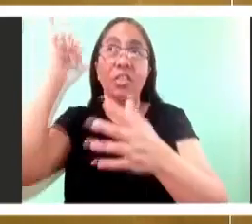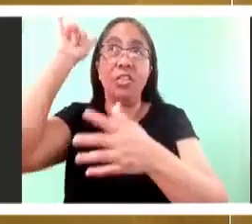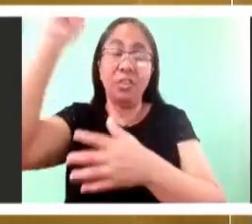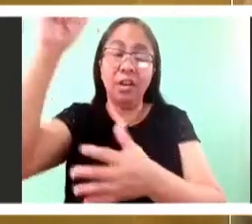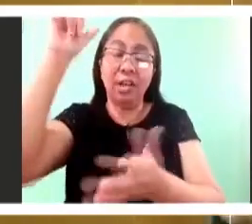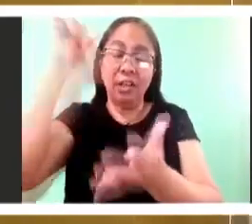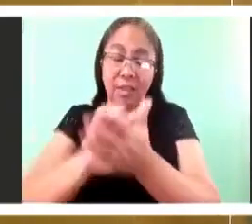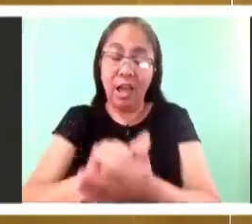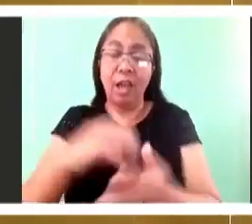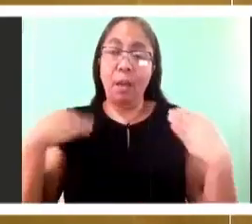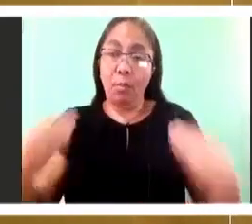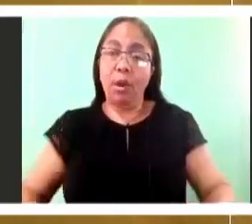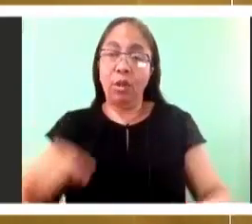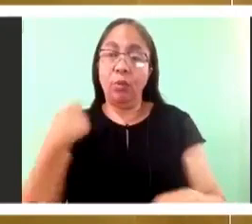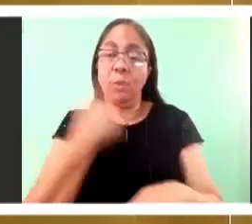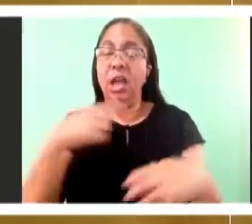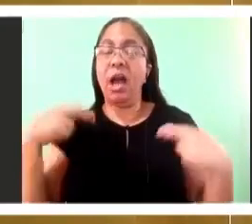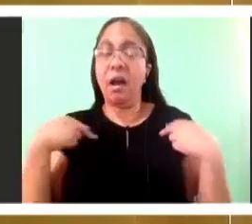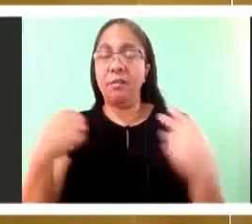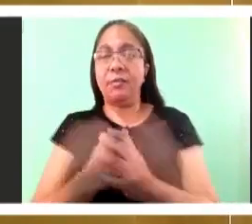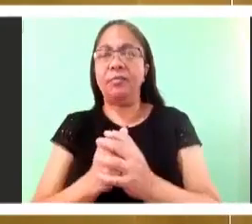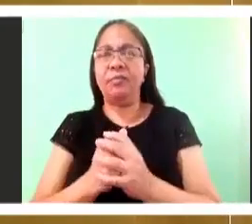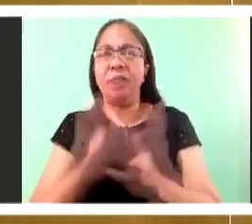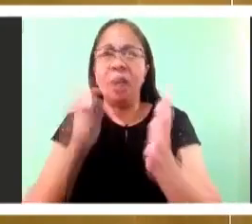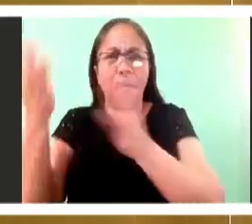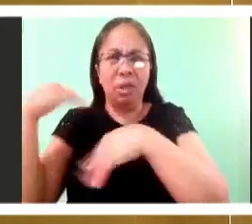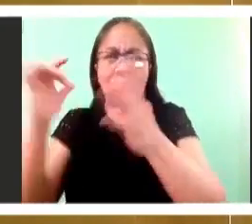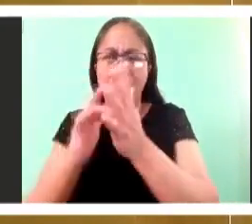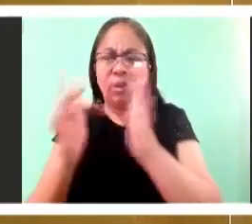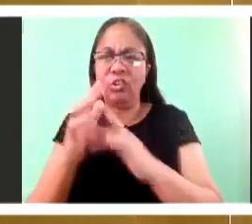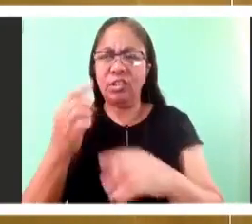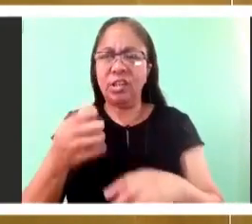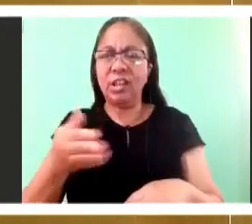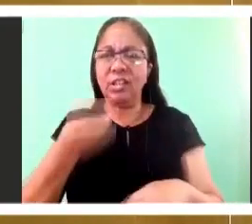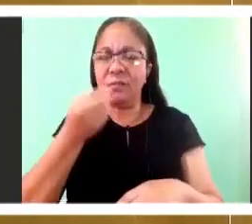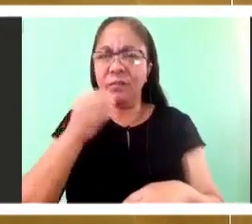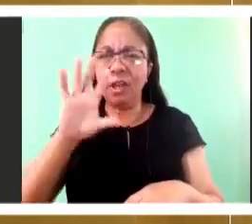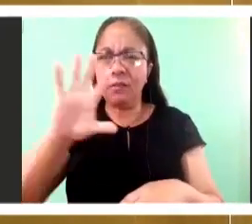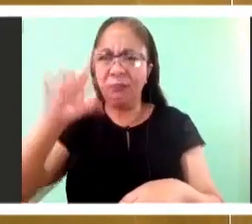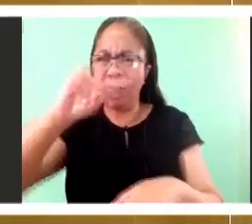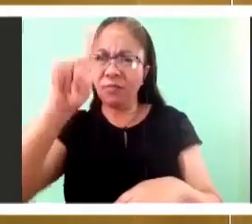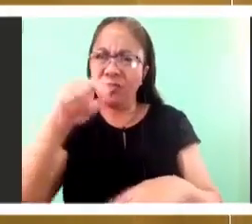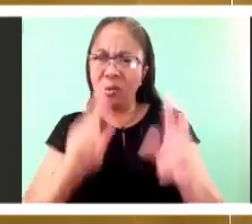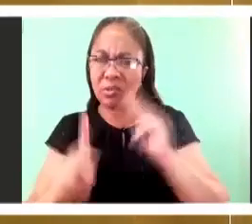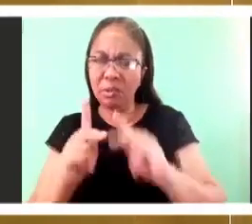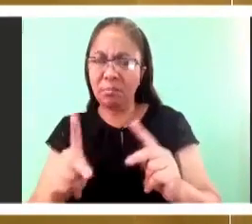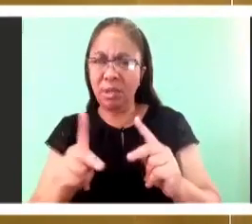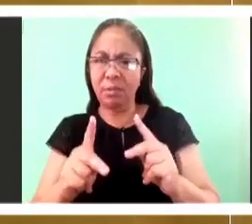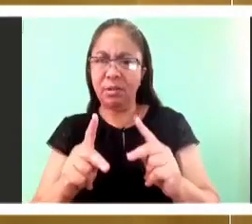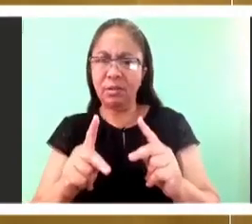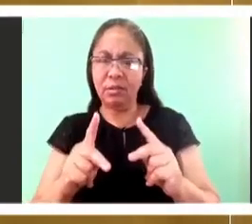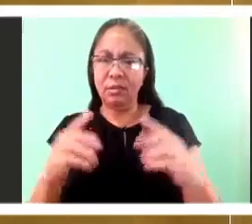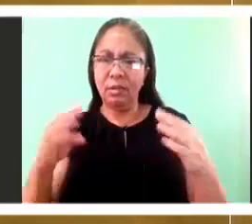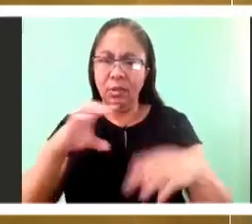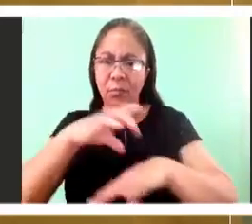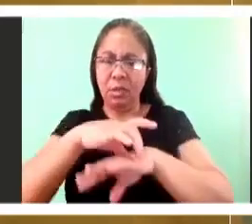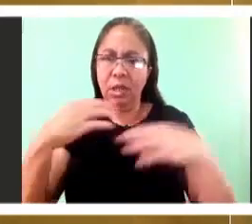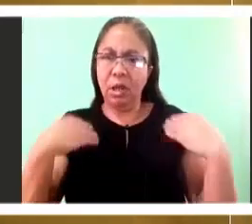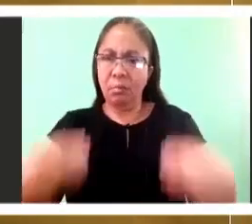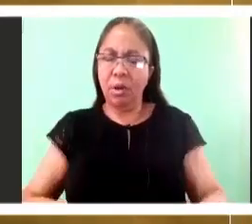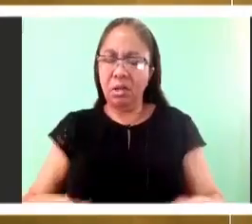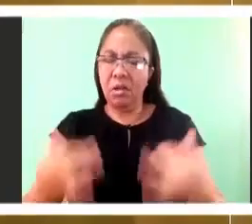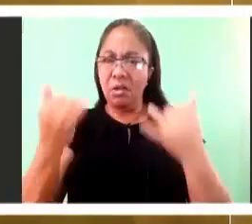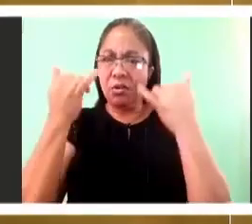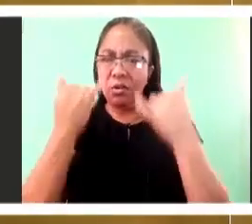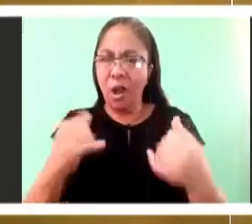can't feed the multitude every day that comes to the Eucharistic table this is a miracle every time we do